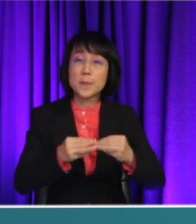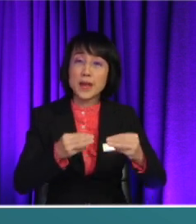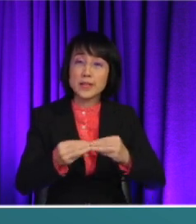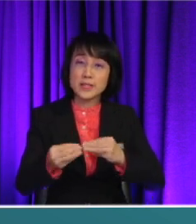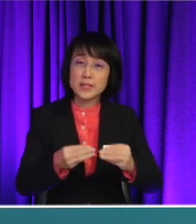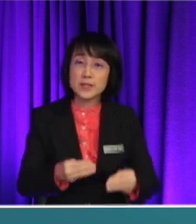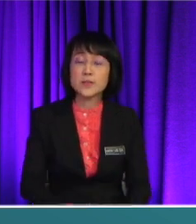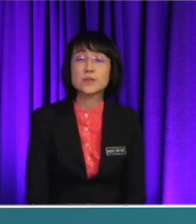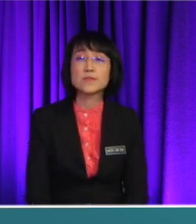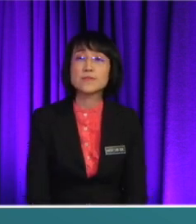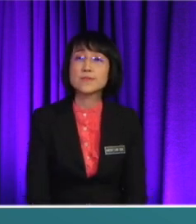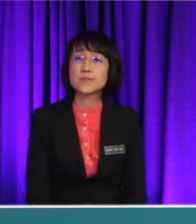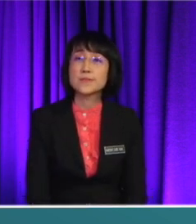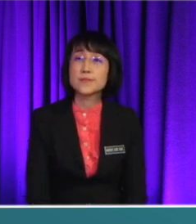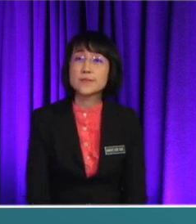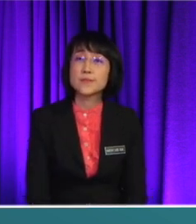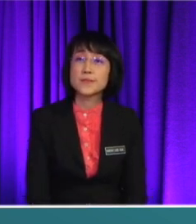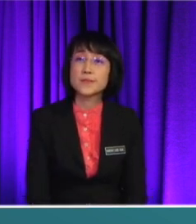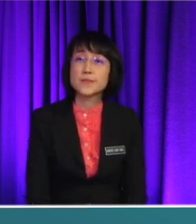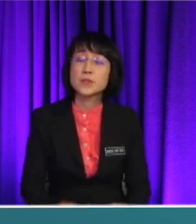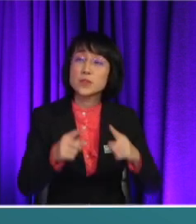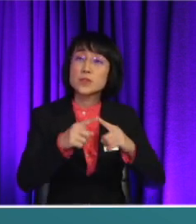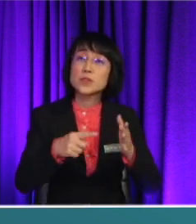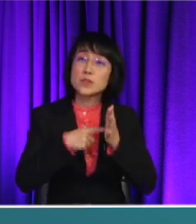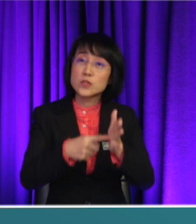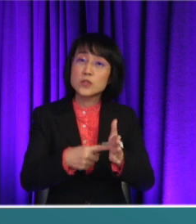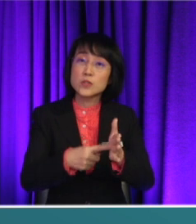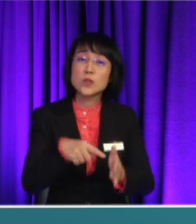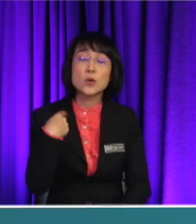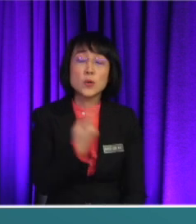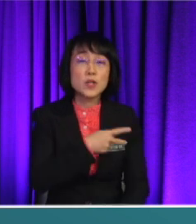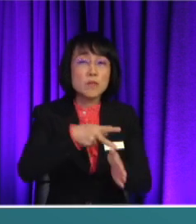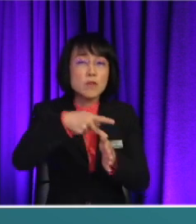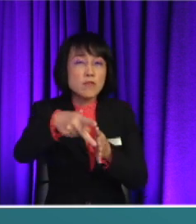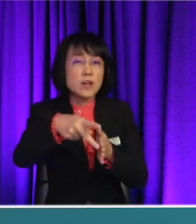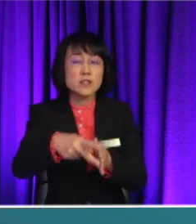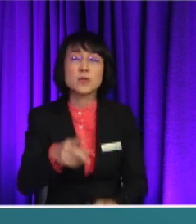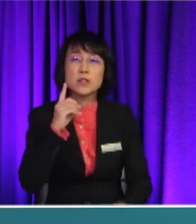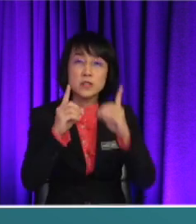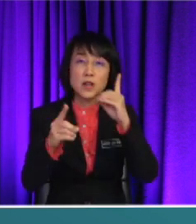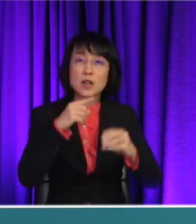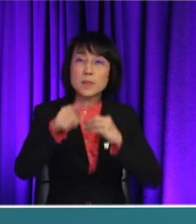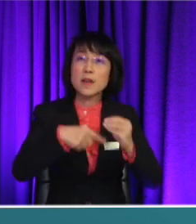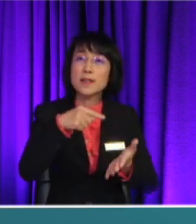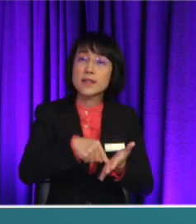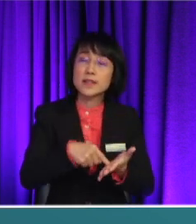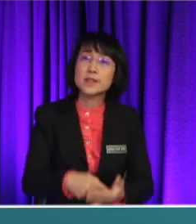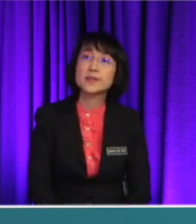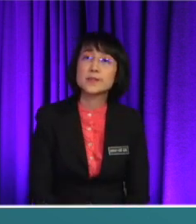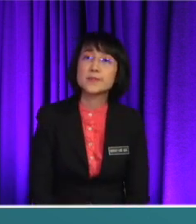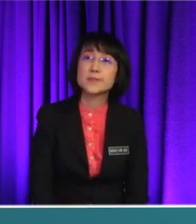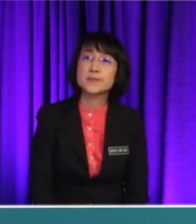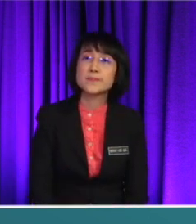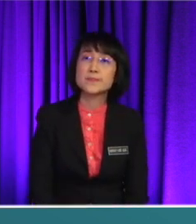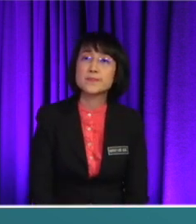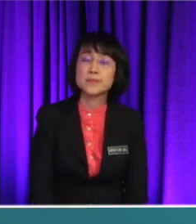issue or something like that So to show, uh, we are like quite professional in talking about this Okay So abbreviations mean